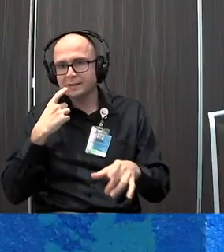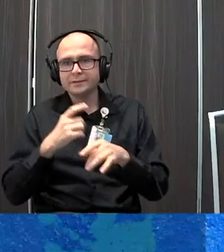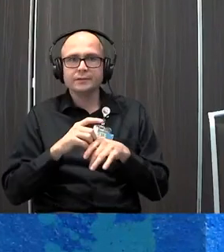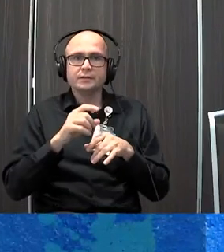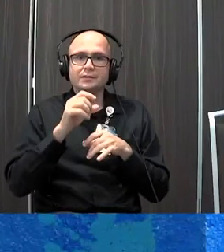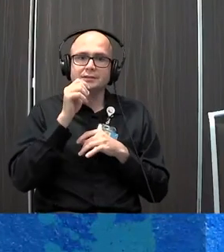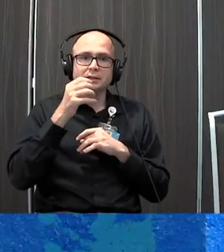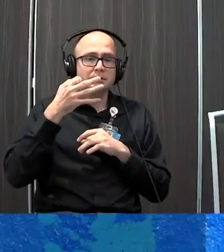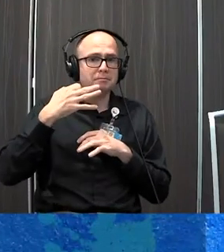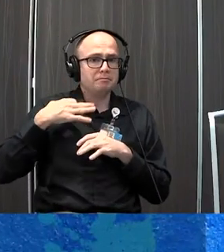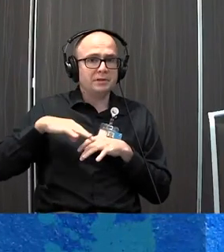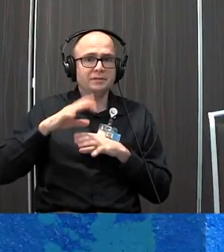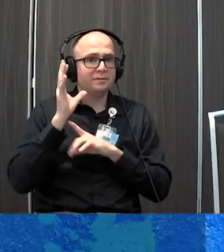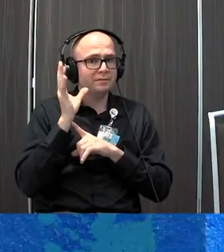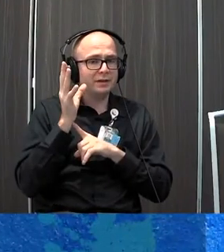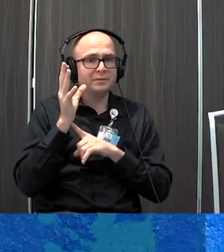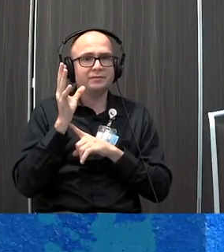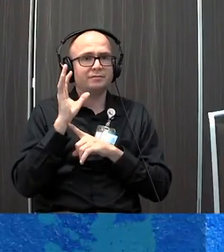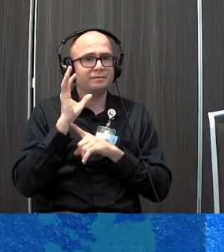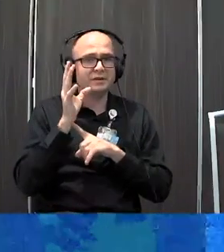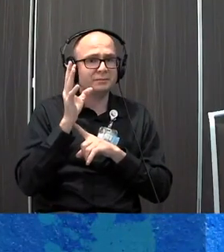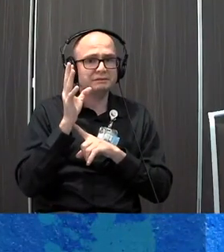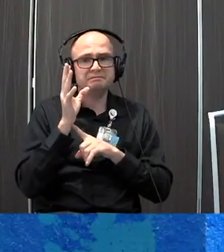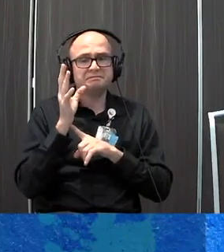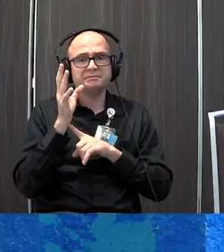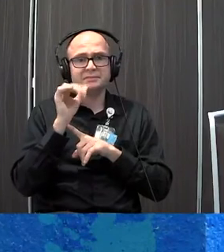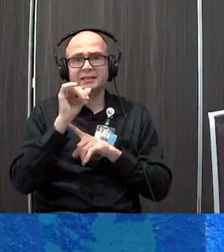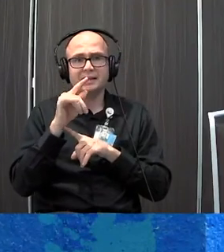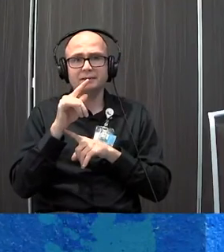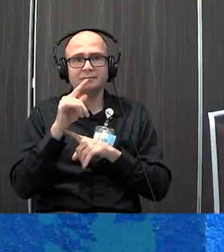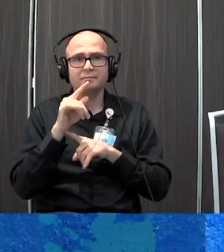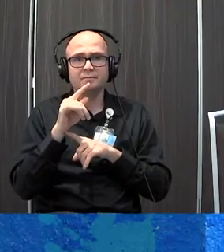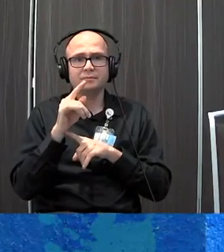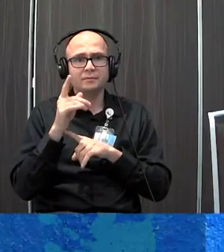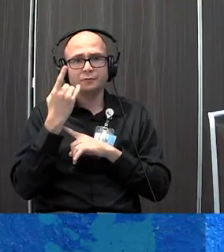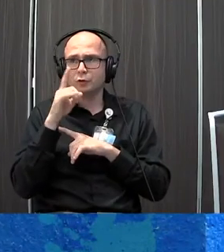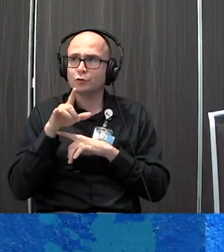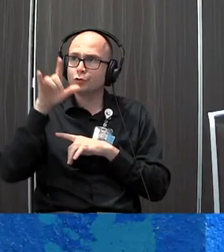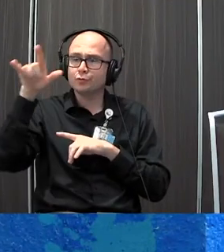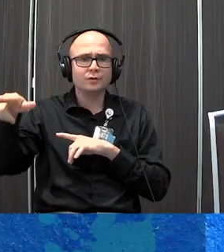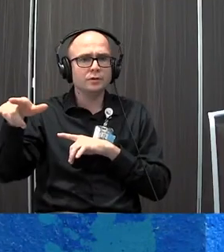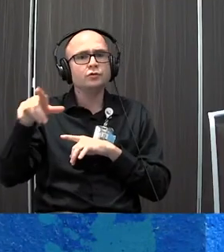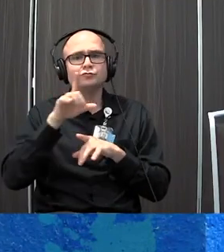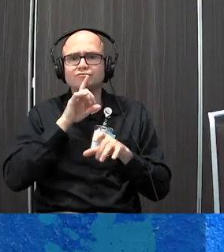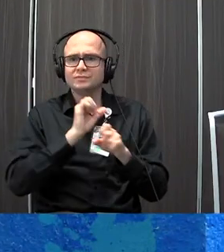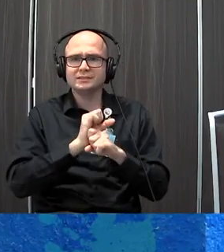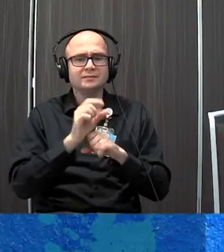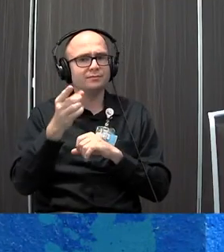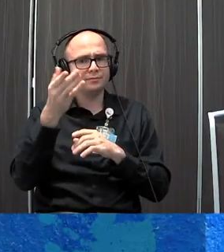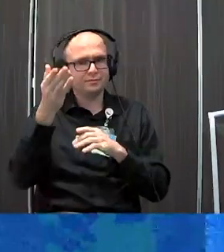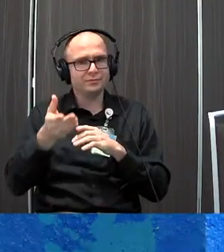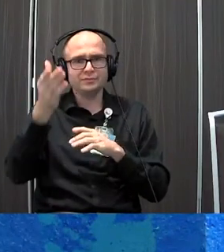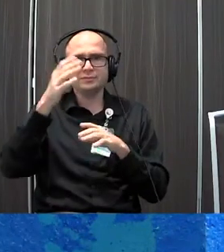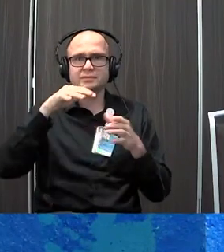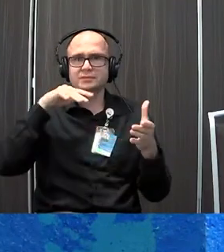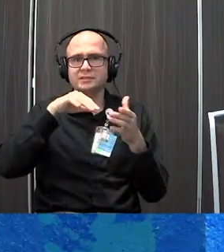a five-week or five-minute, not a five-week, a five-minute, you know, app on like a United Airlines flight. You really have to do these. Most of these studies have